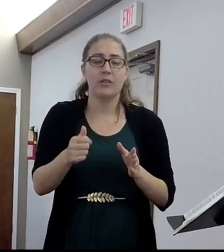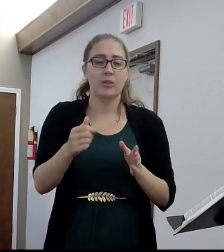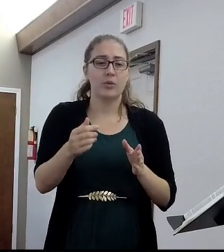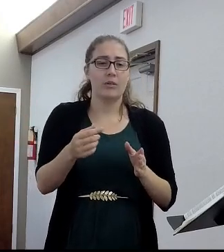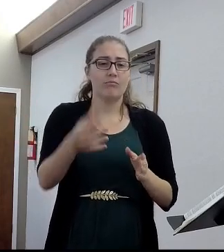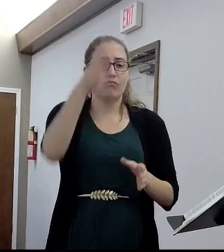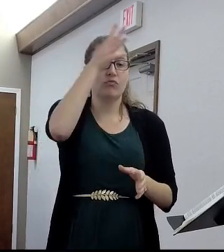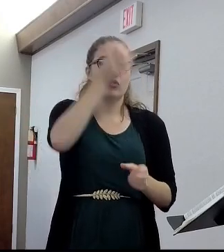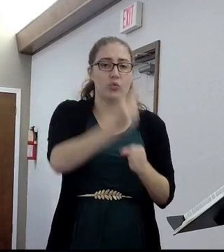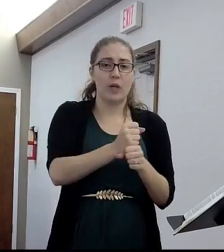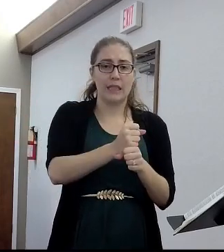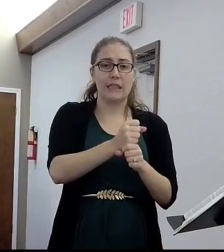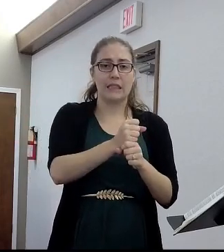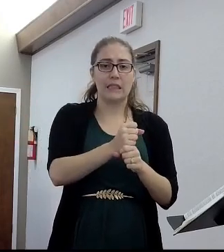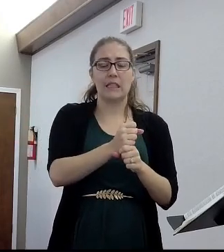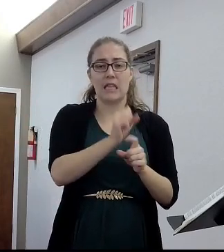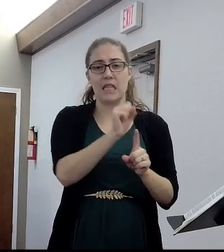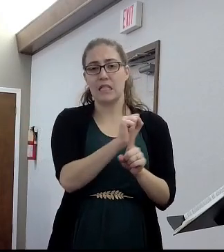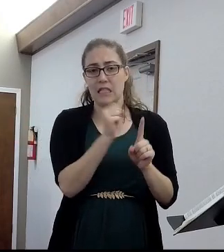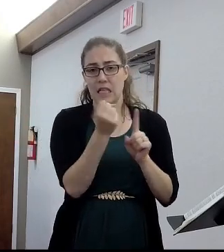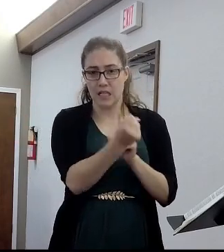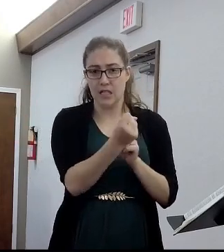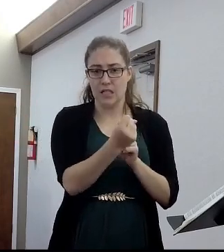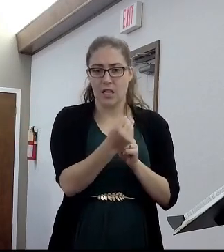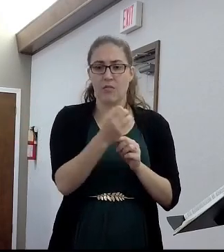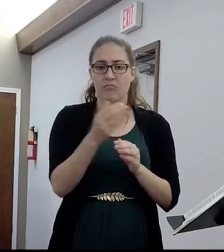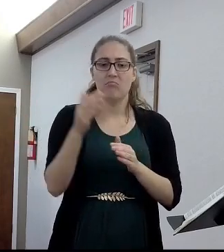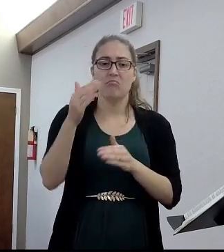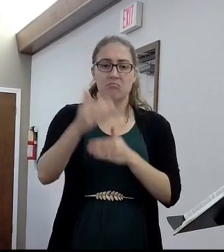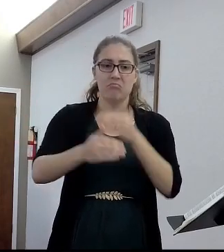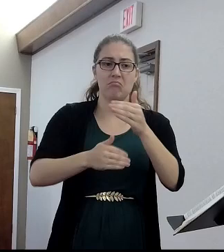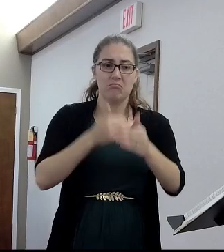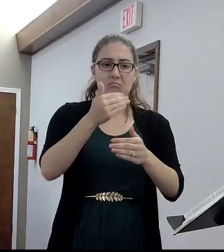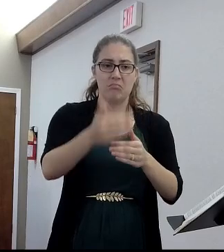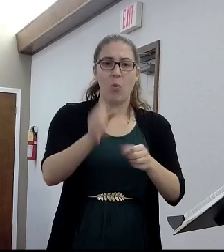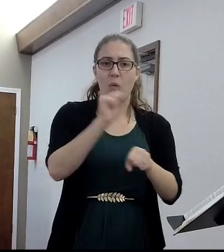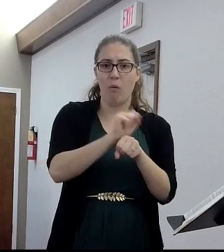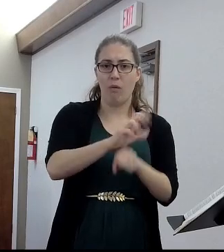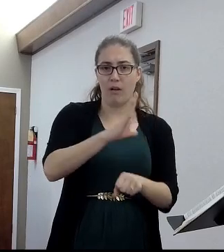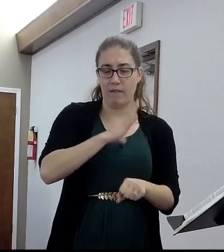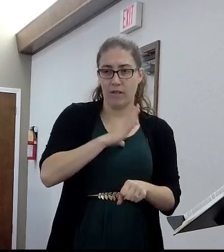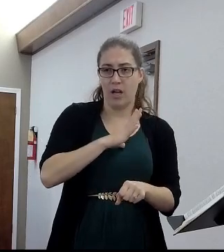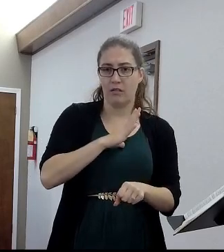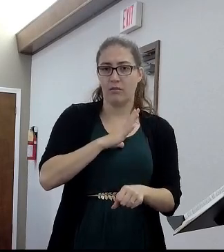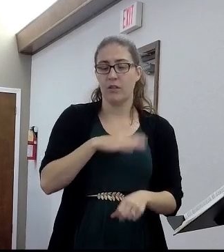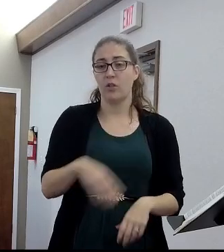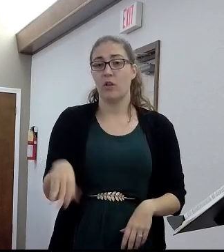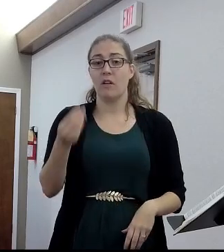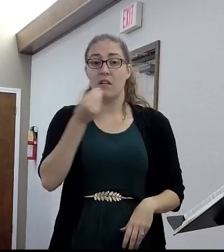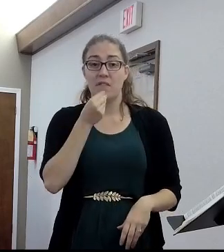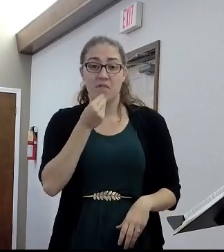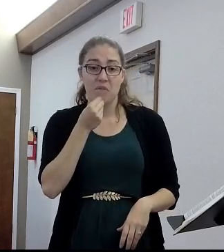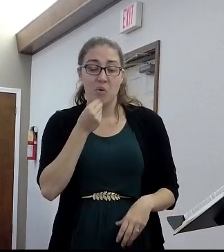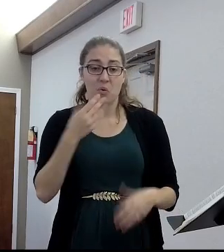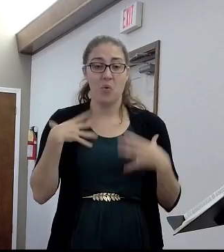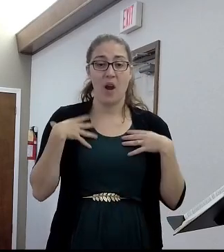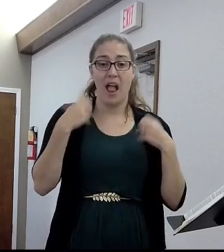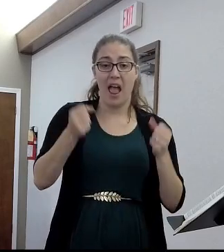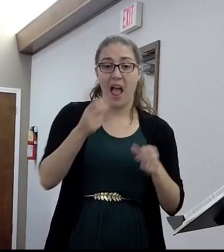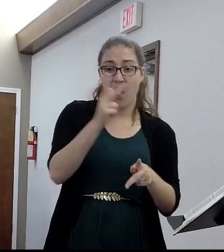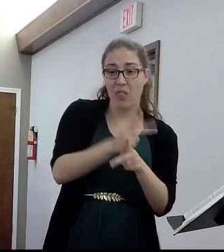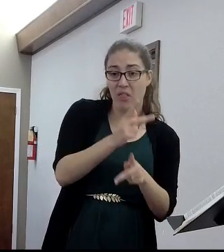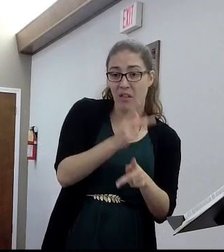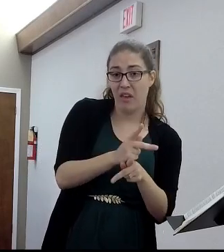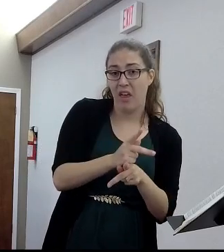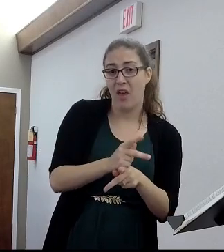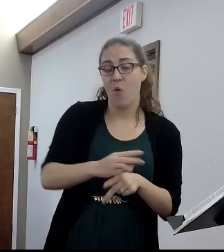It'll be okay. That was kind of people's attitude, very laissez-faire about food and health care and energy and water. Y with